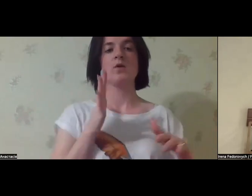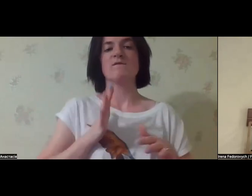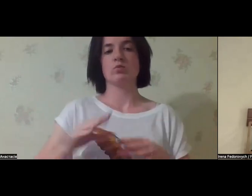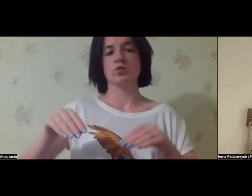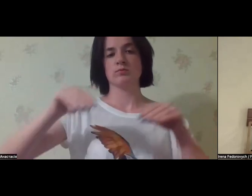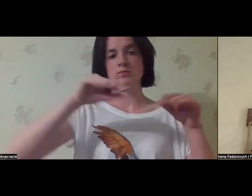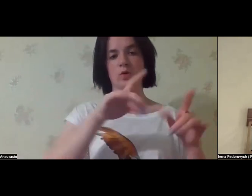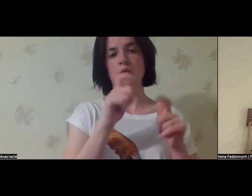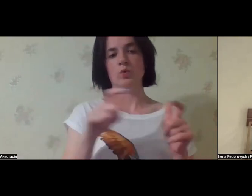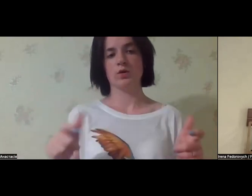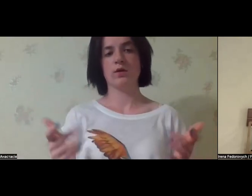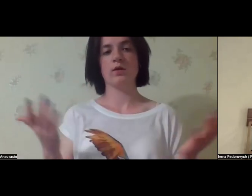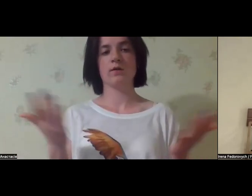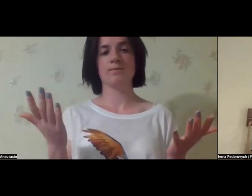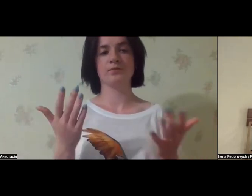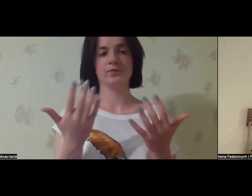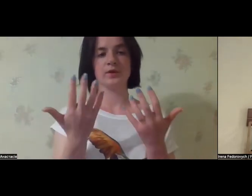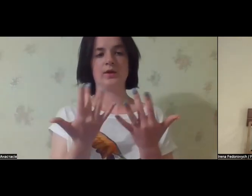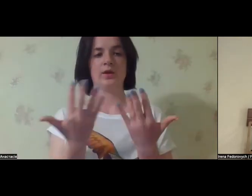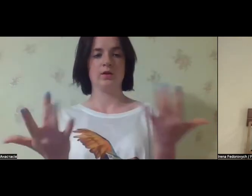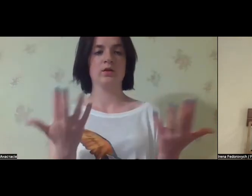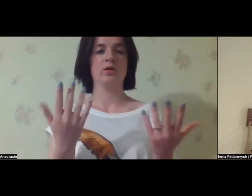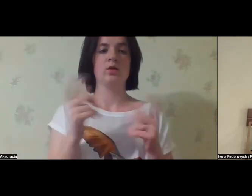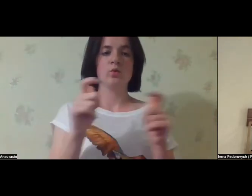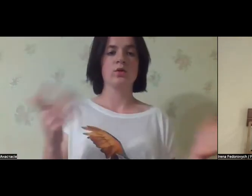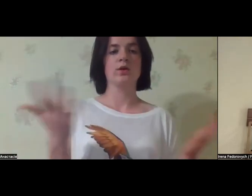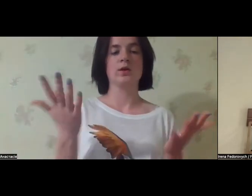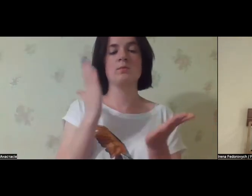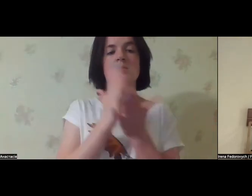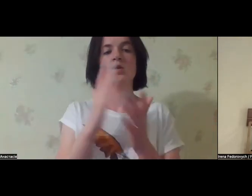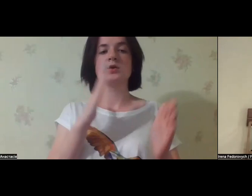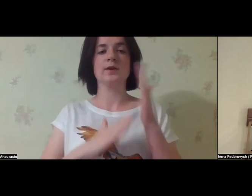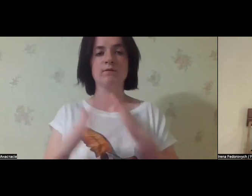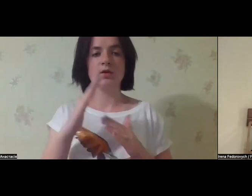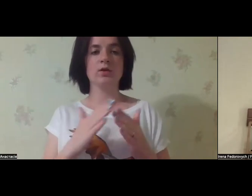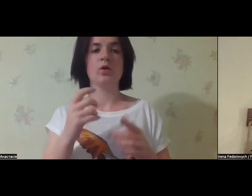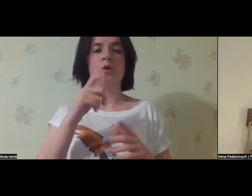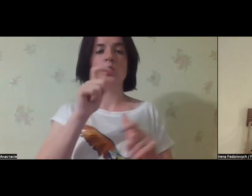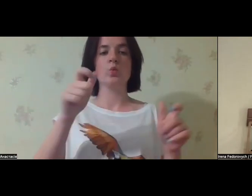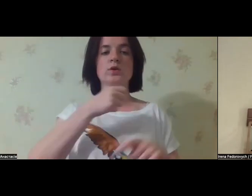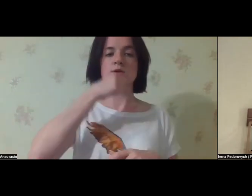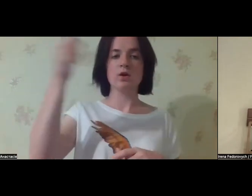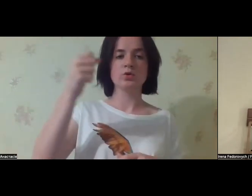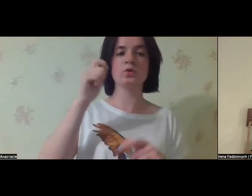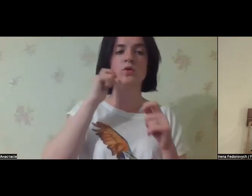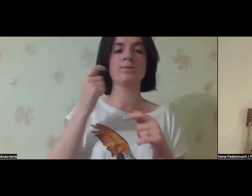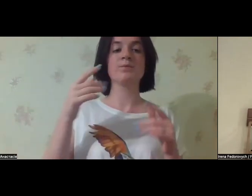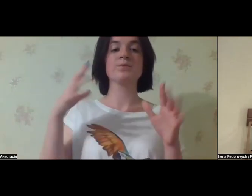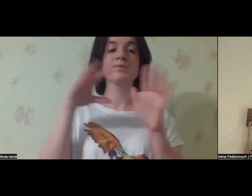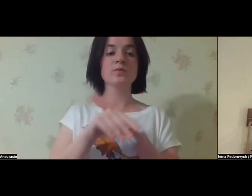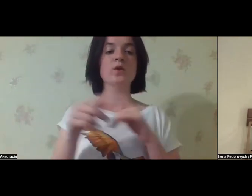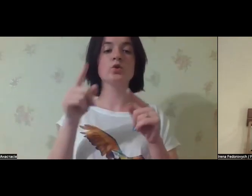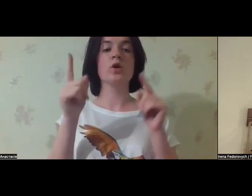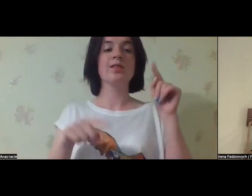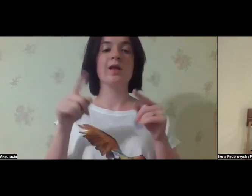incapacity to manage the large scale relocation of people, trying to take care of the social services for